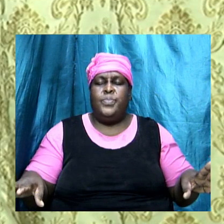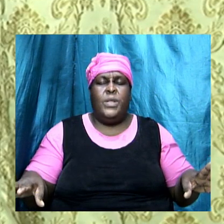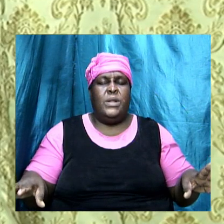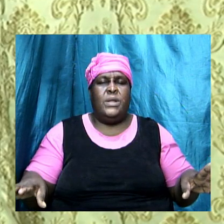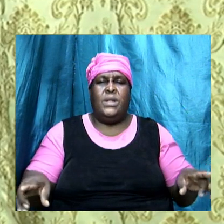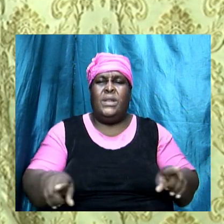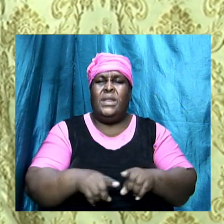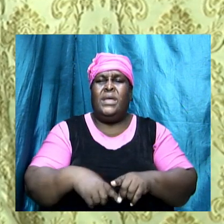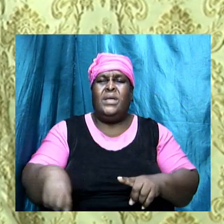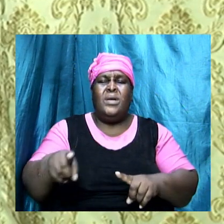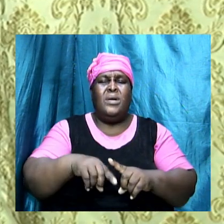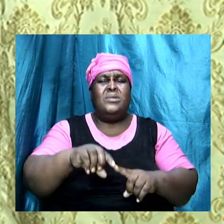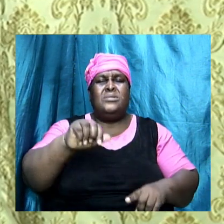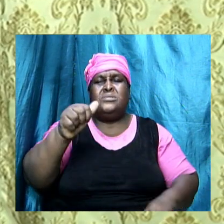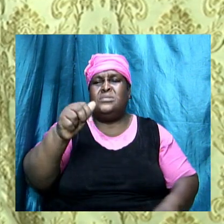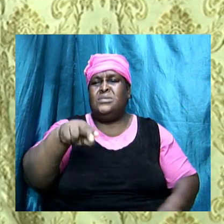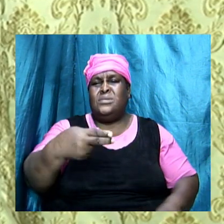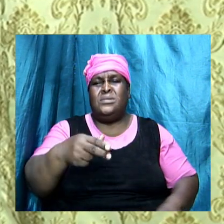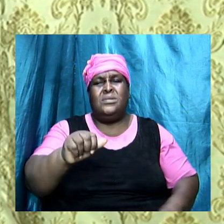like unto Ahab